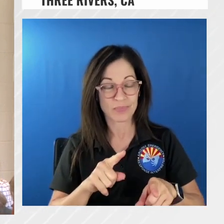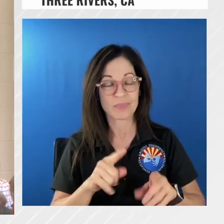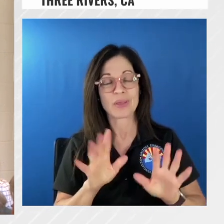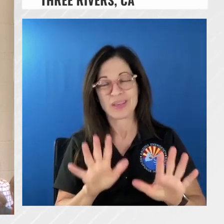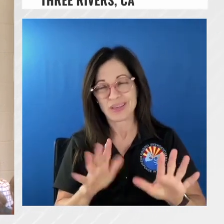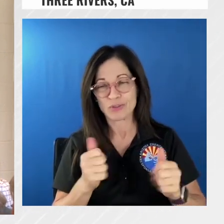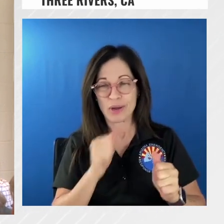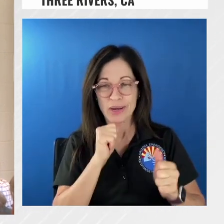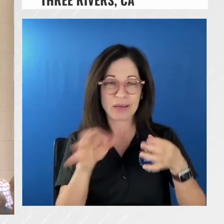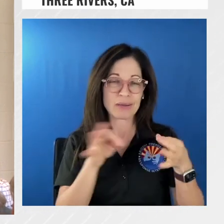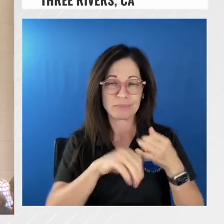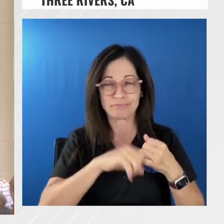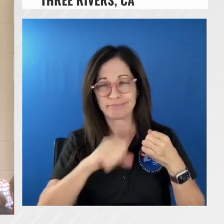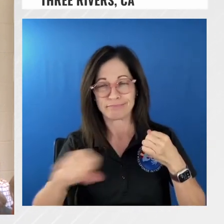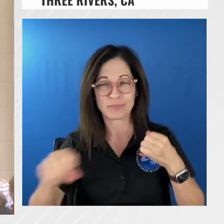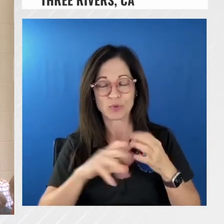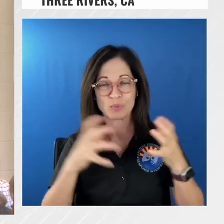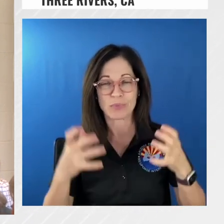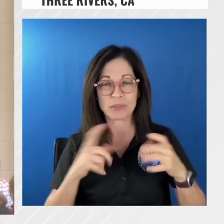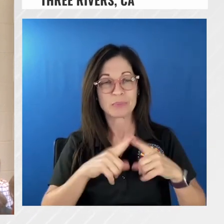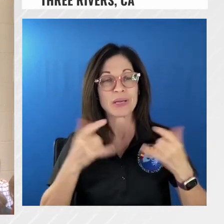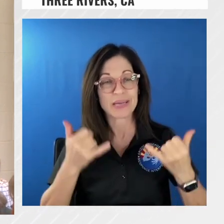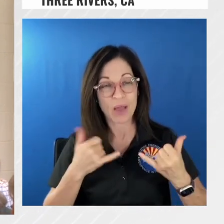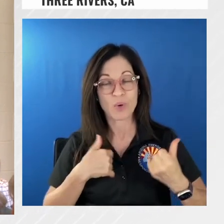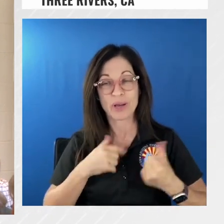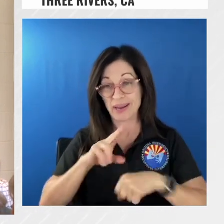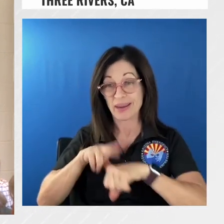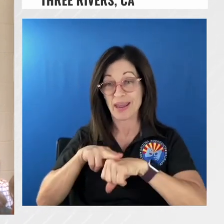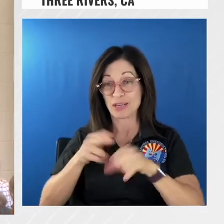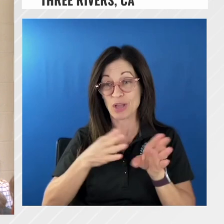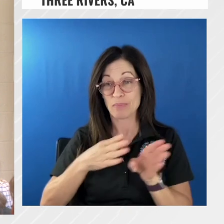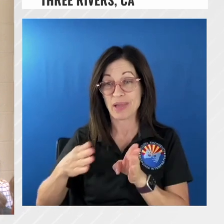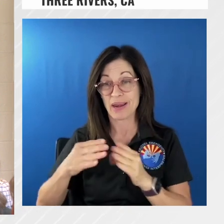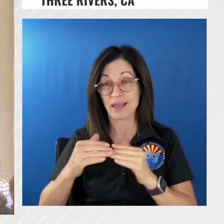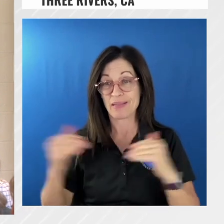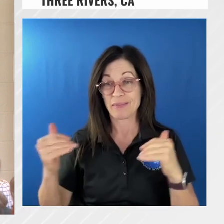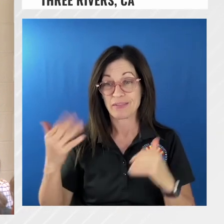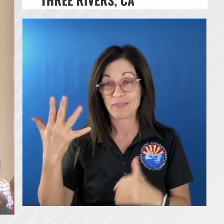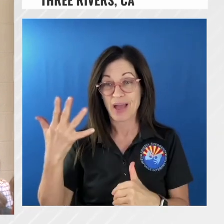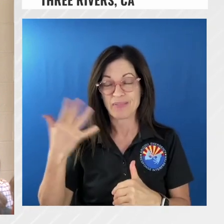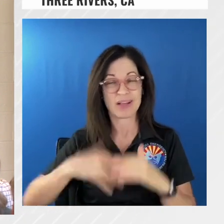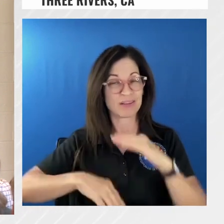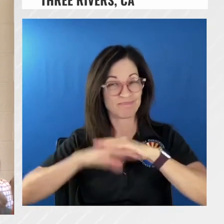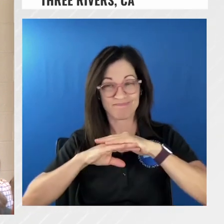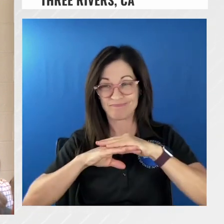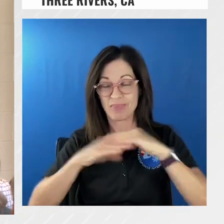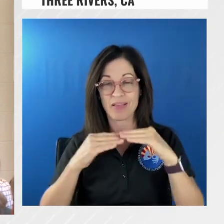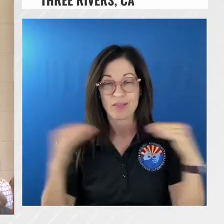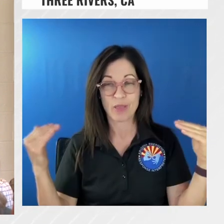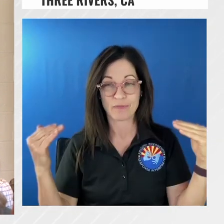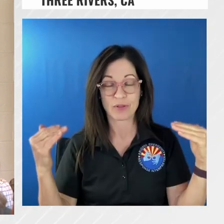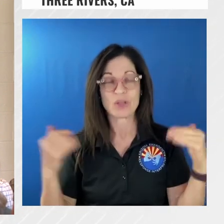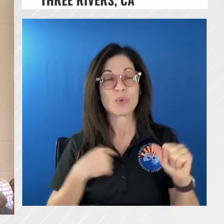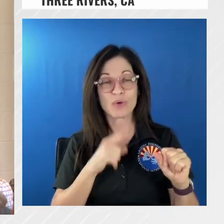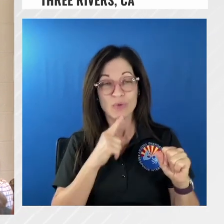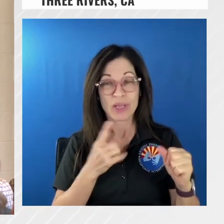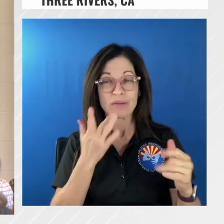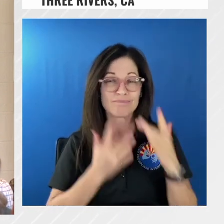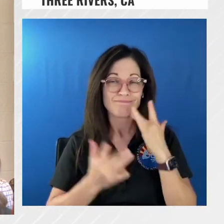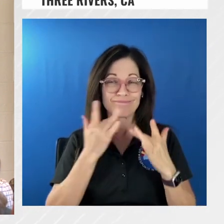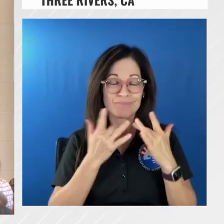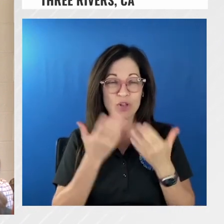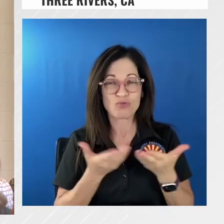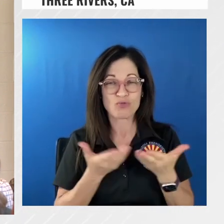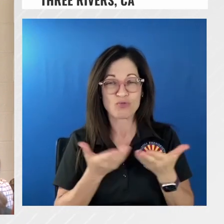trail but right now we're nationally in planning level five which is the highest planning level you can get and we're really resource depleted our hot shot